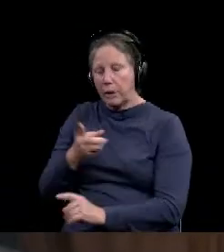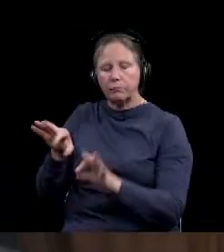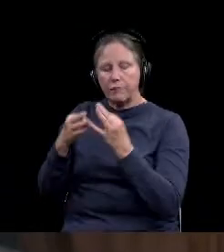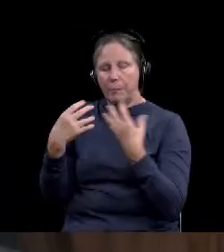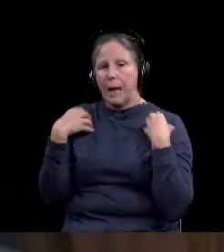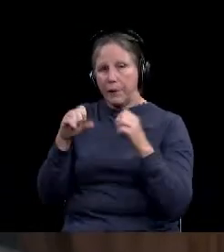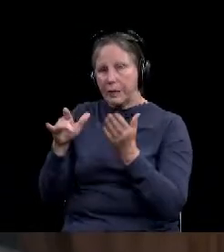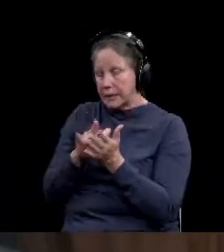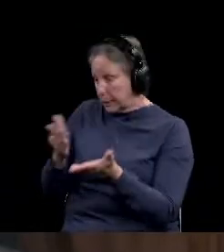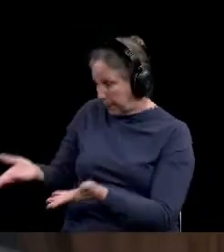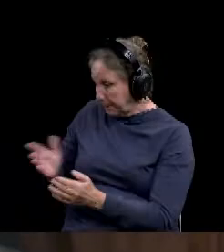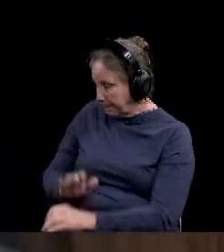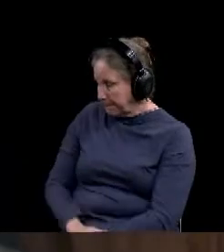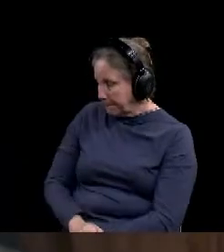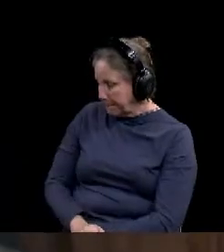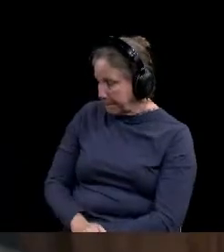Center.